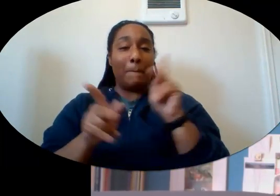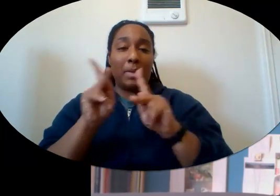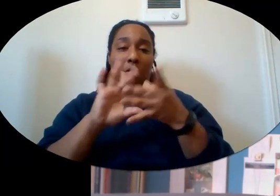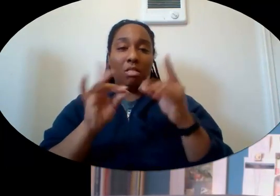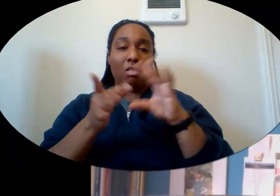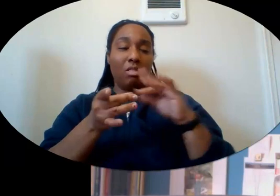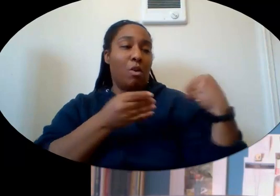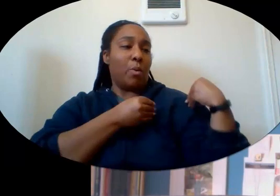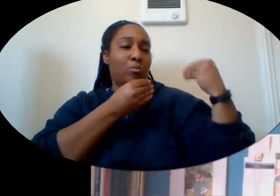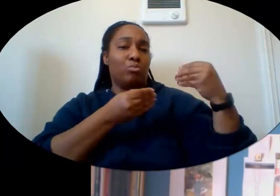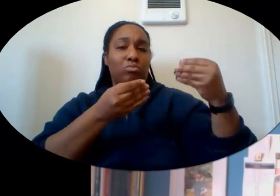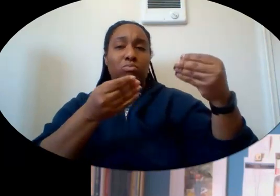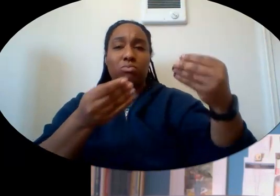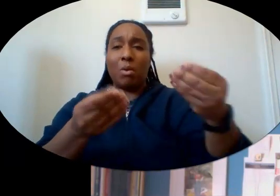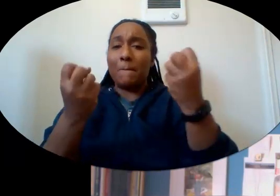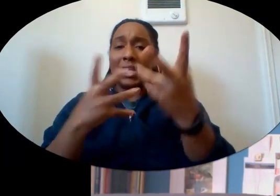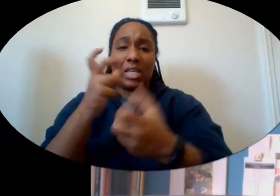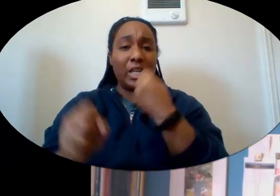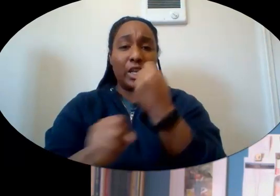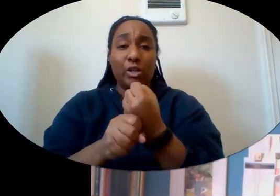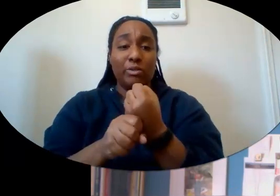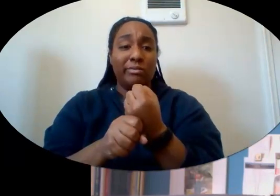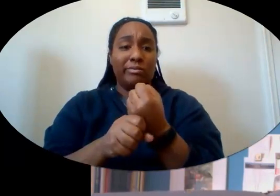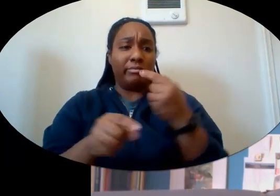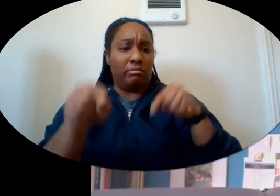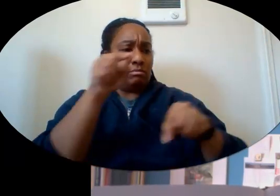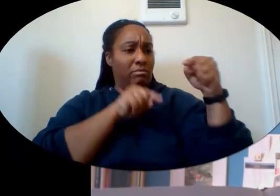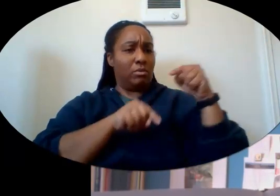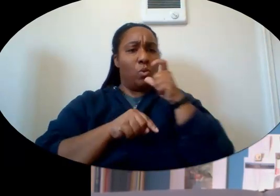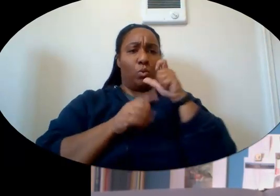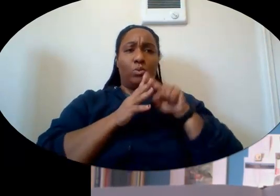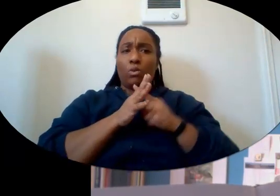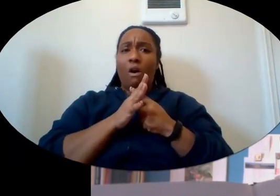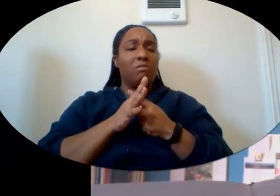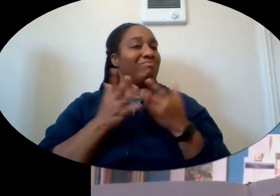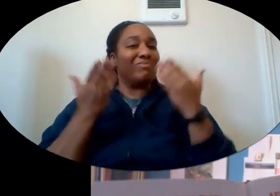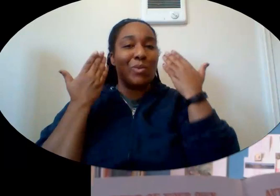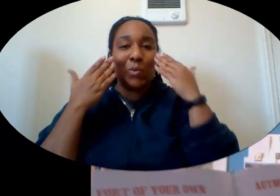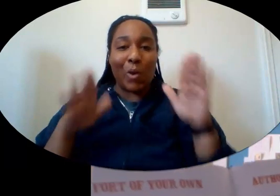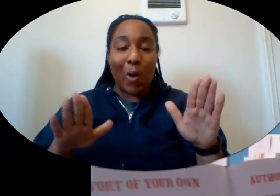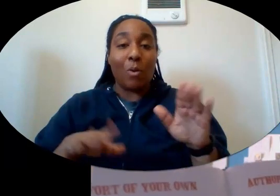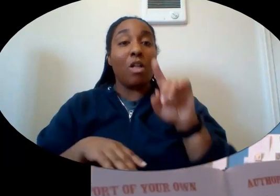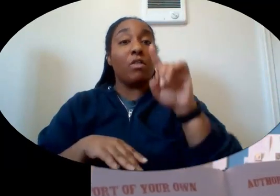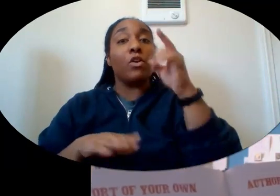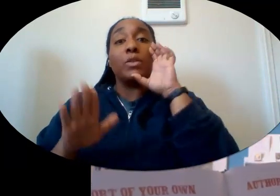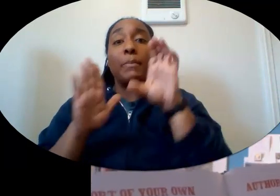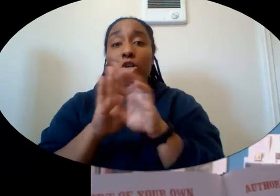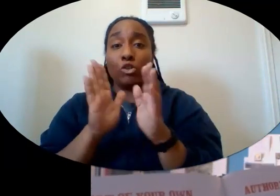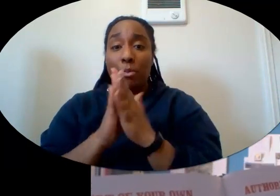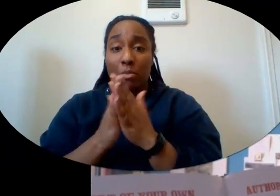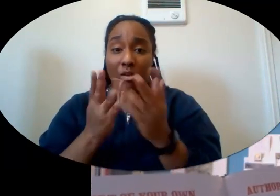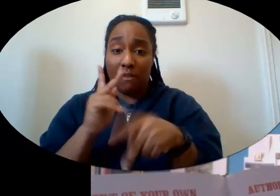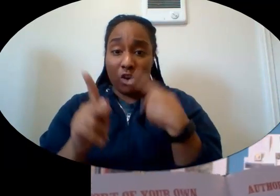many, many years. Nobody really knows who started it or when it began. The first picture book version, though, was